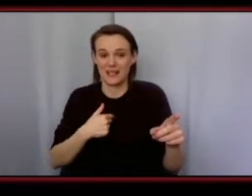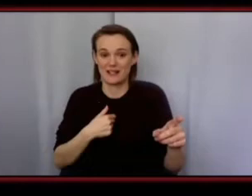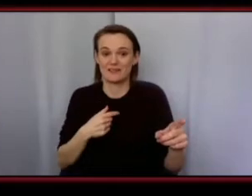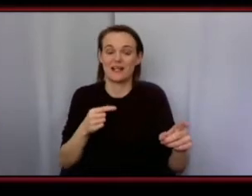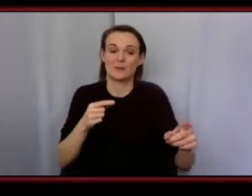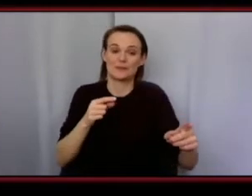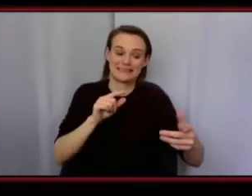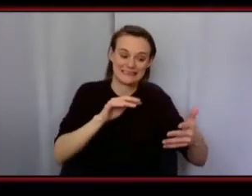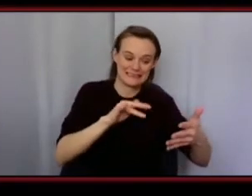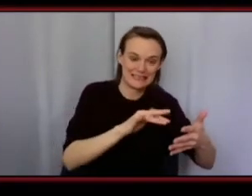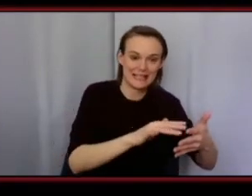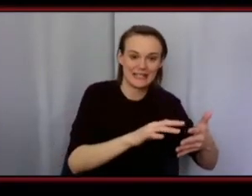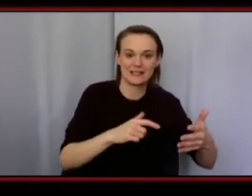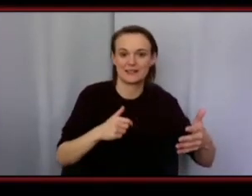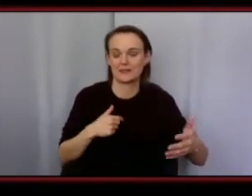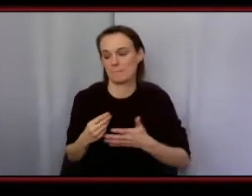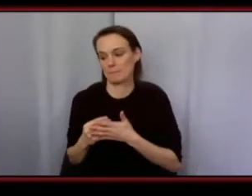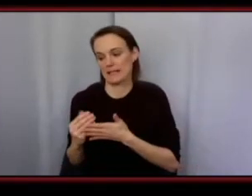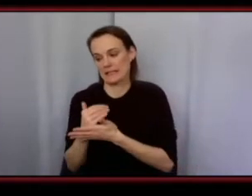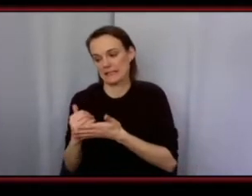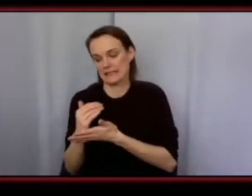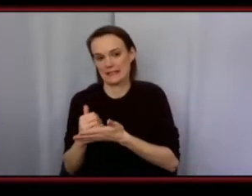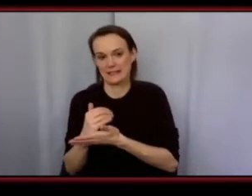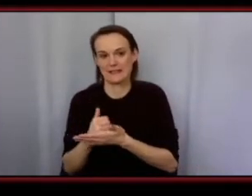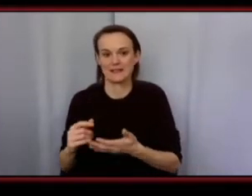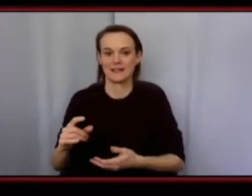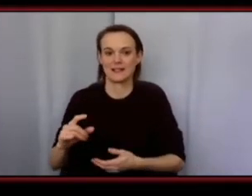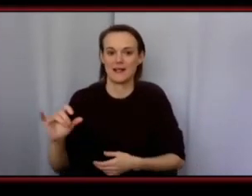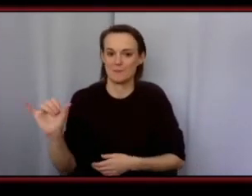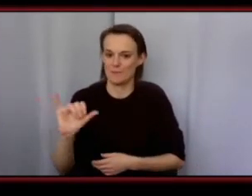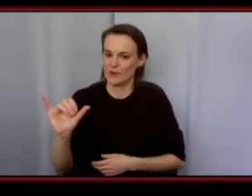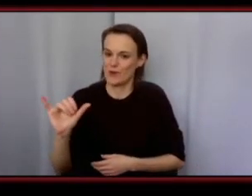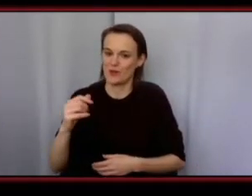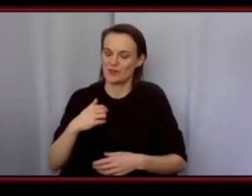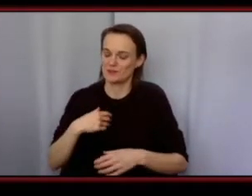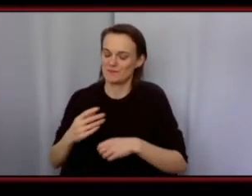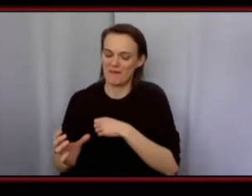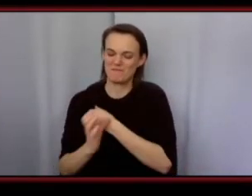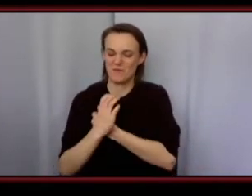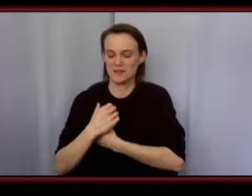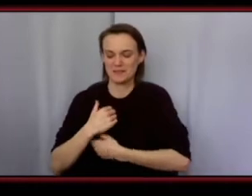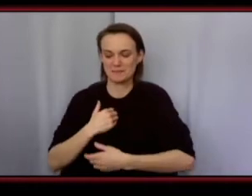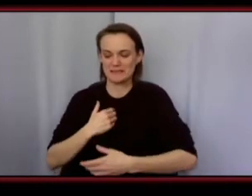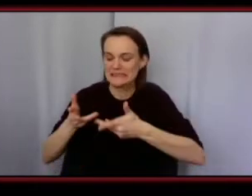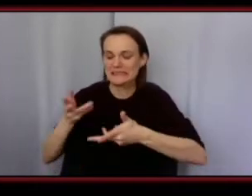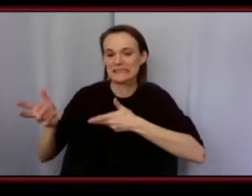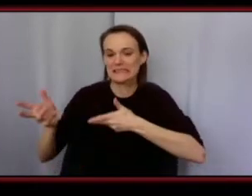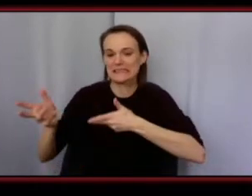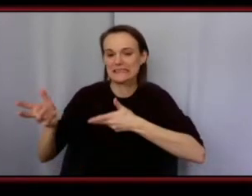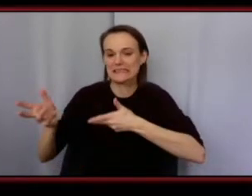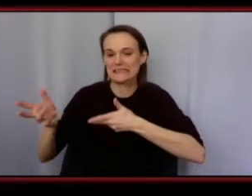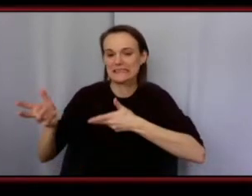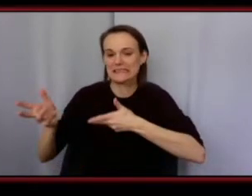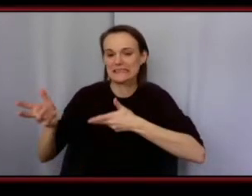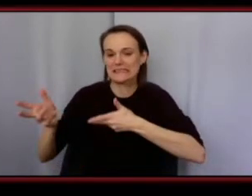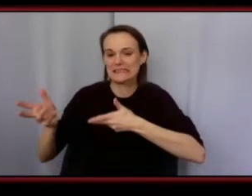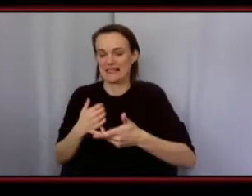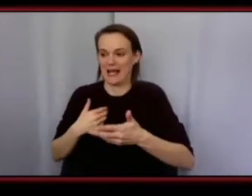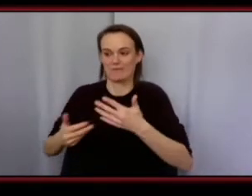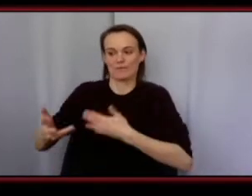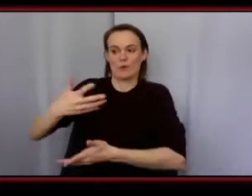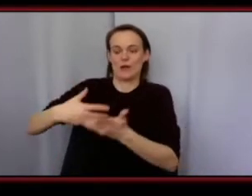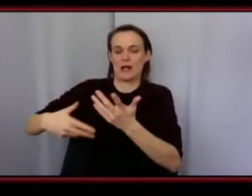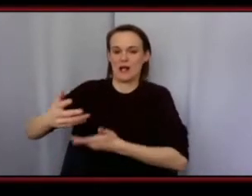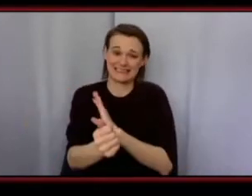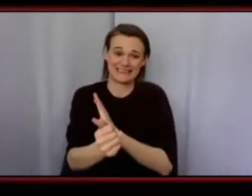i'm doing my undergrad plus it it exposes me and makes me have to talk to people and i feel like that's a skill that we need as like entrepreneurs